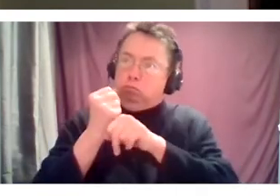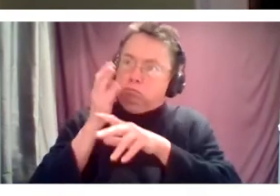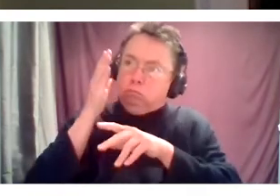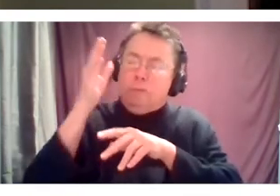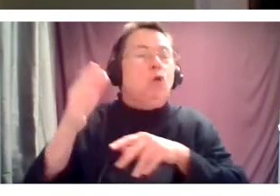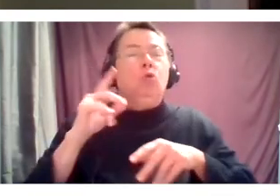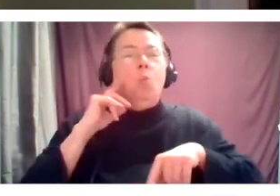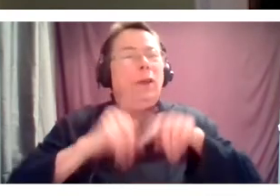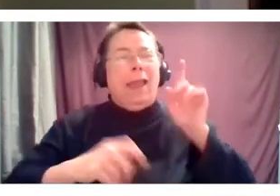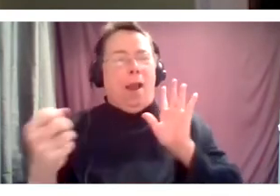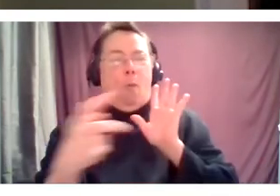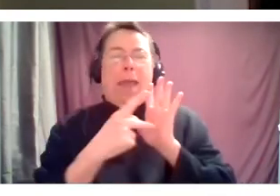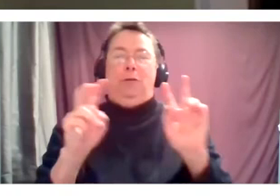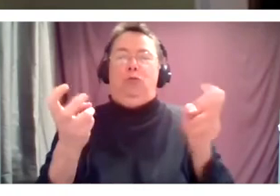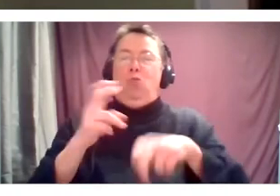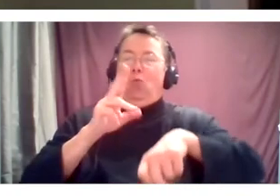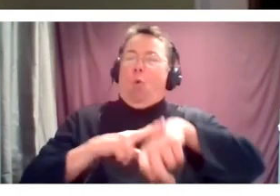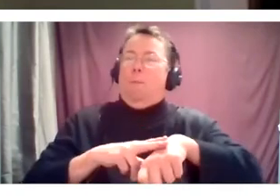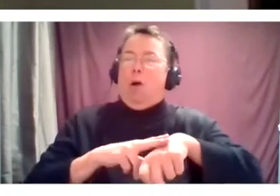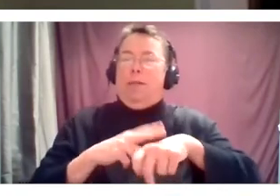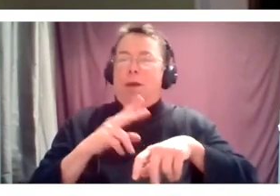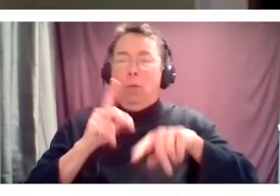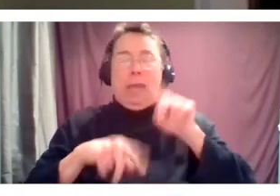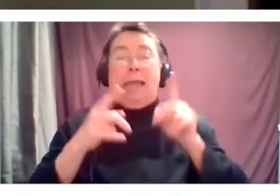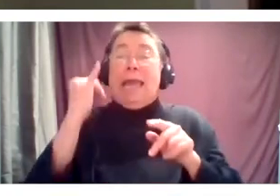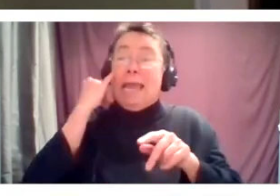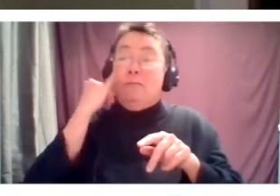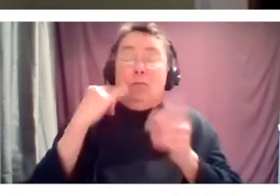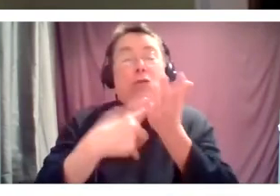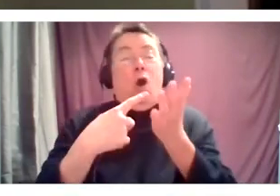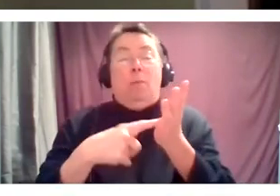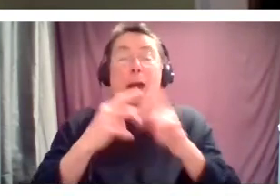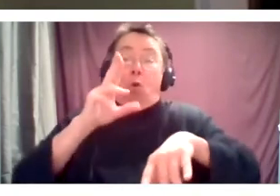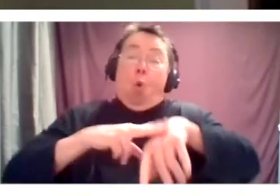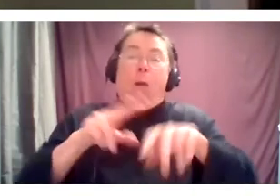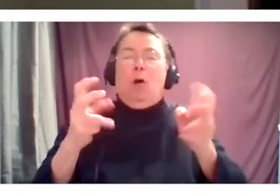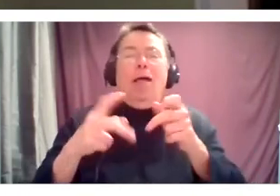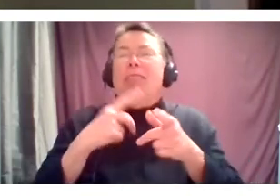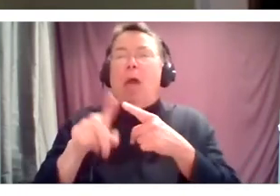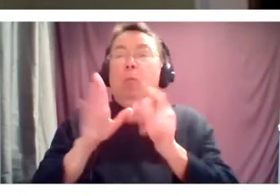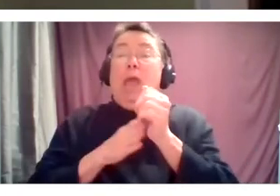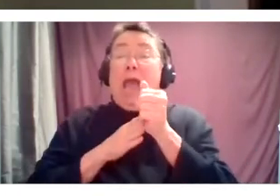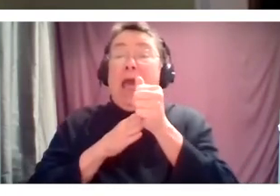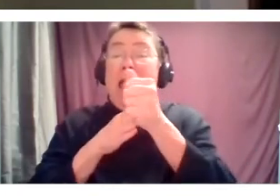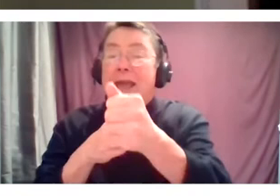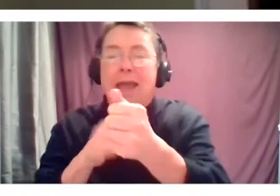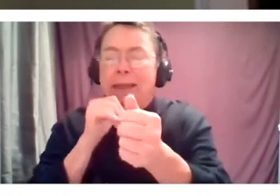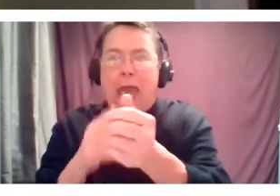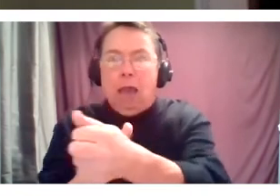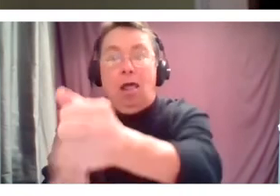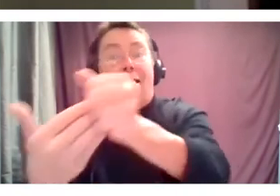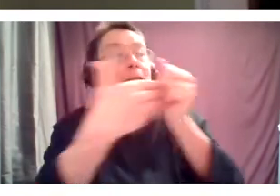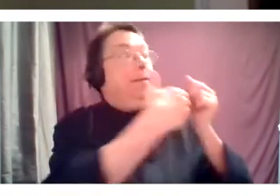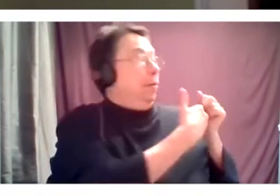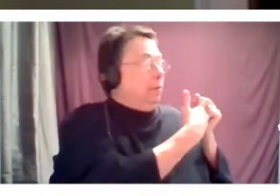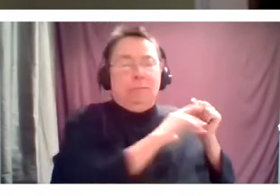talking about going back to normal. We will lead people right back to the old problems. So we have to be leading forward and we're not, so we're not going backwards. We also do have to